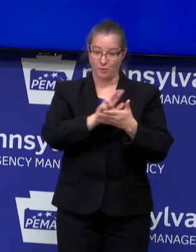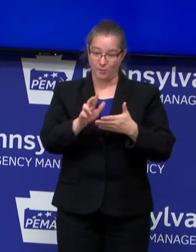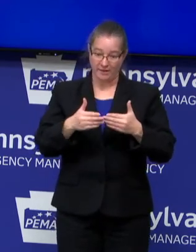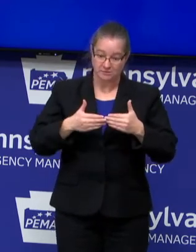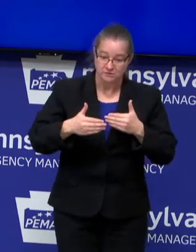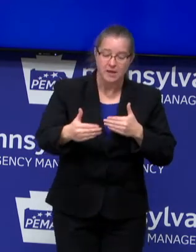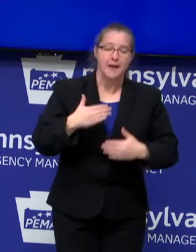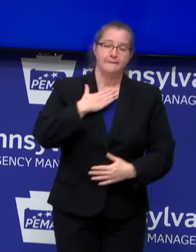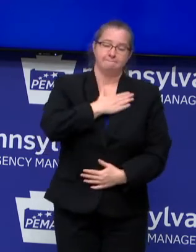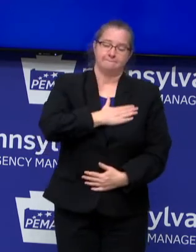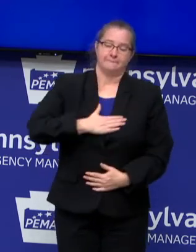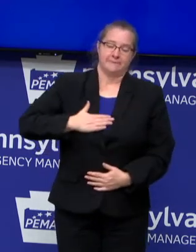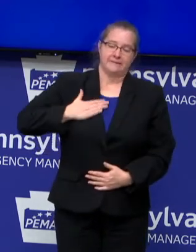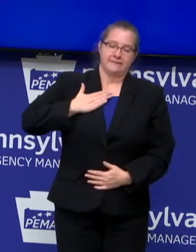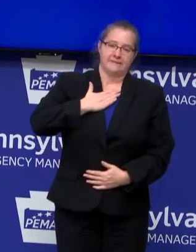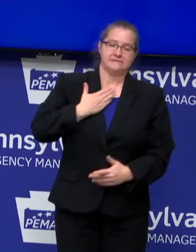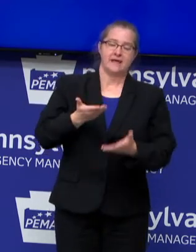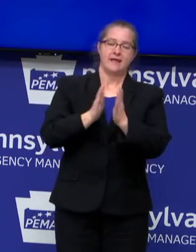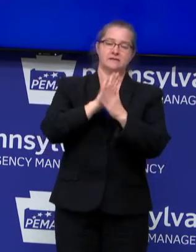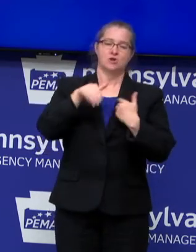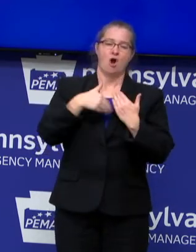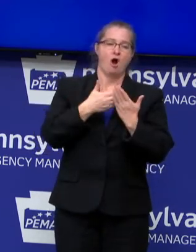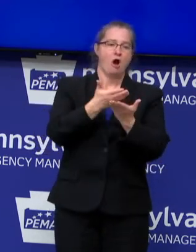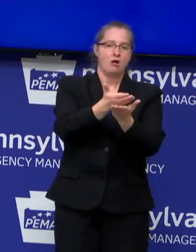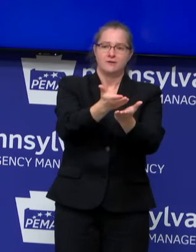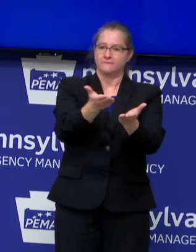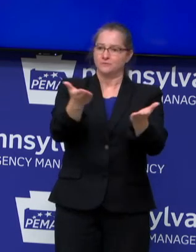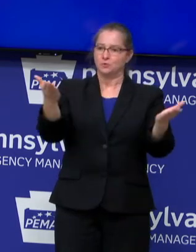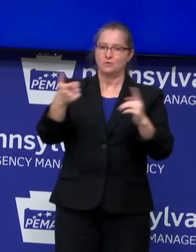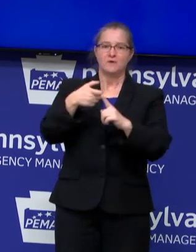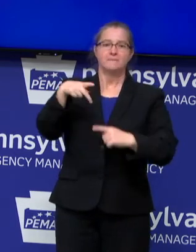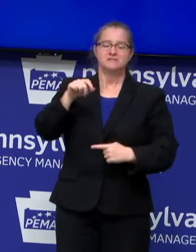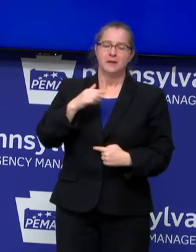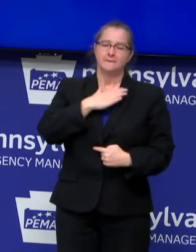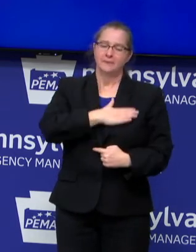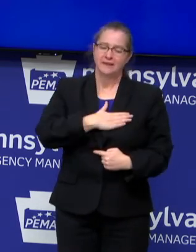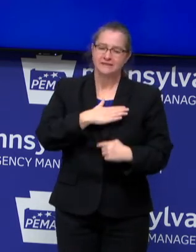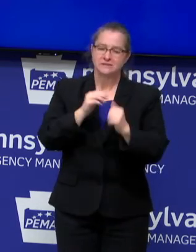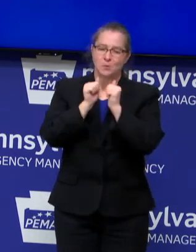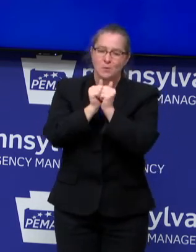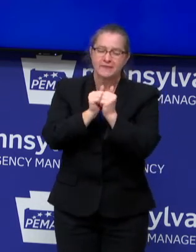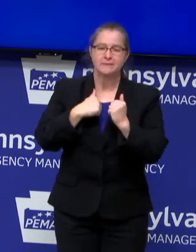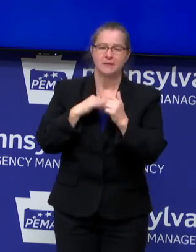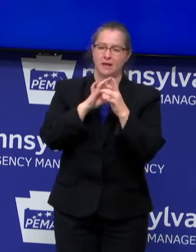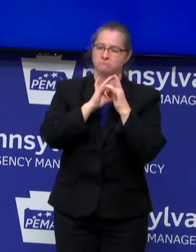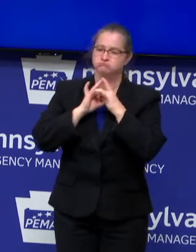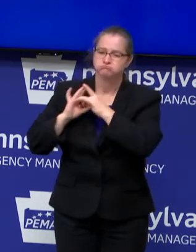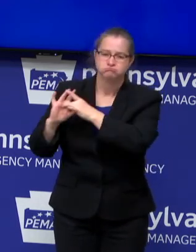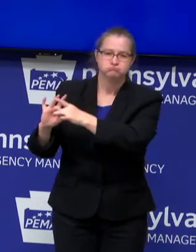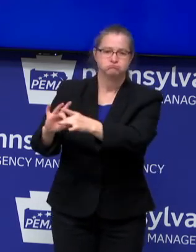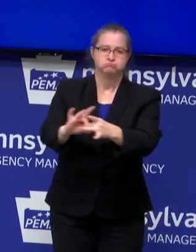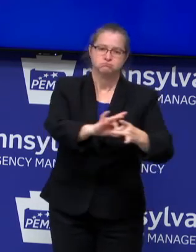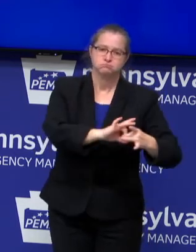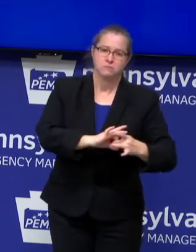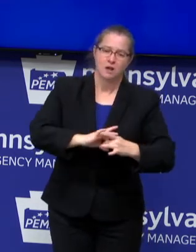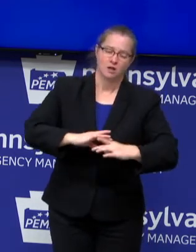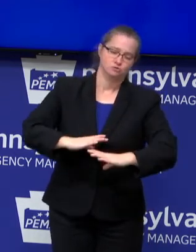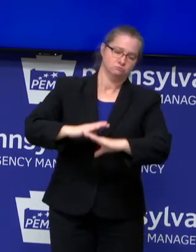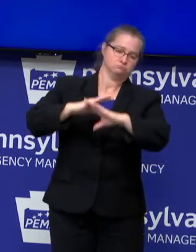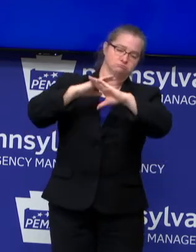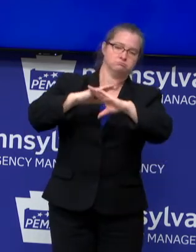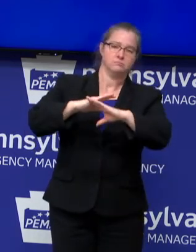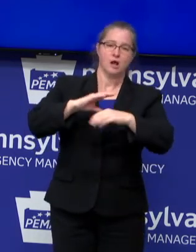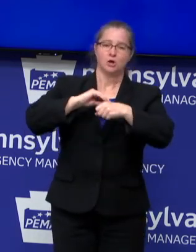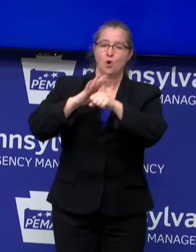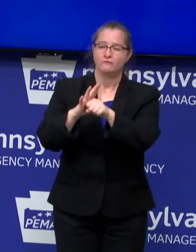please, I ask all my fellow Pennsylvanians to stand with me, united against COVID. I'm asking that we